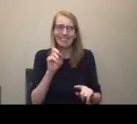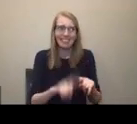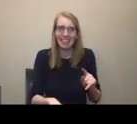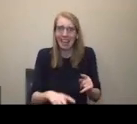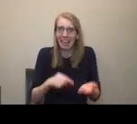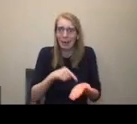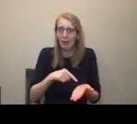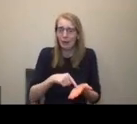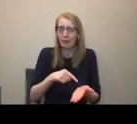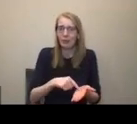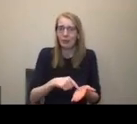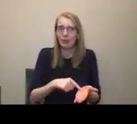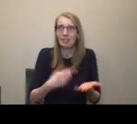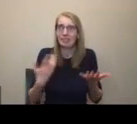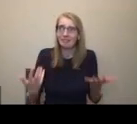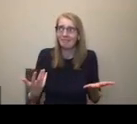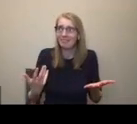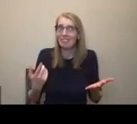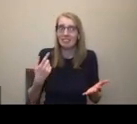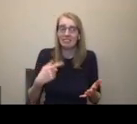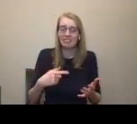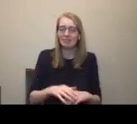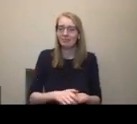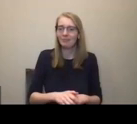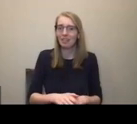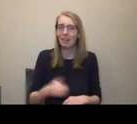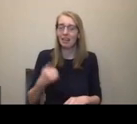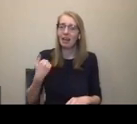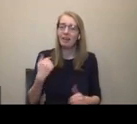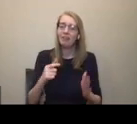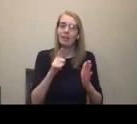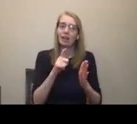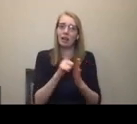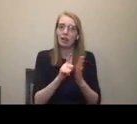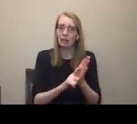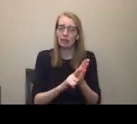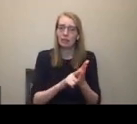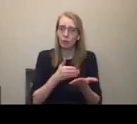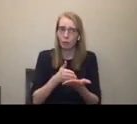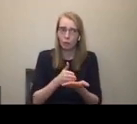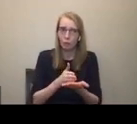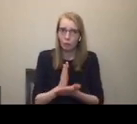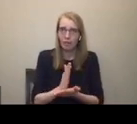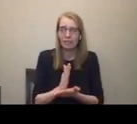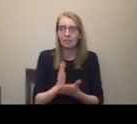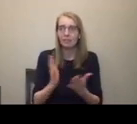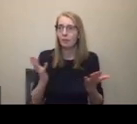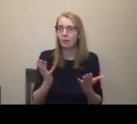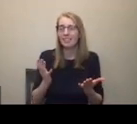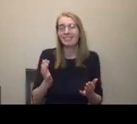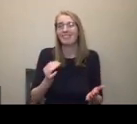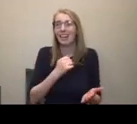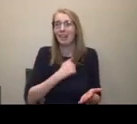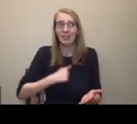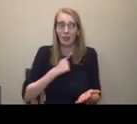the point of undue hardship. You have a legal right to say, I'm sorry, we can't accommodate you because we don't have the resources to do so.